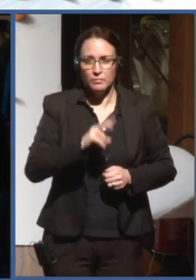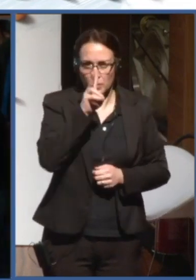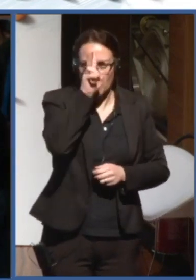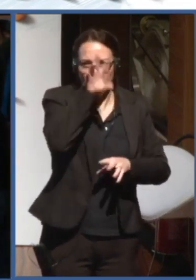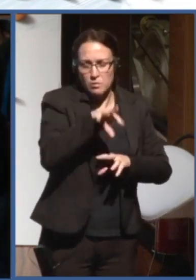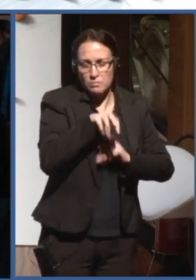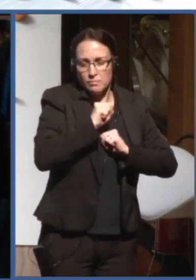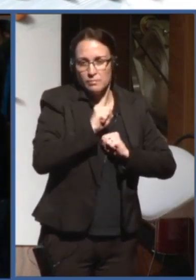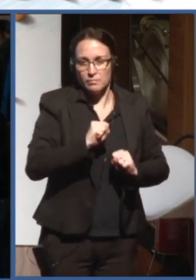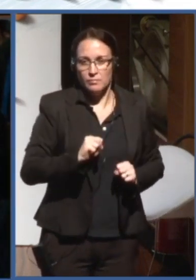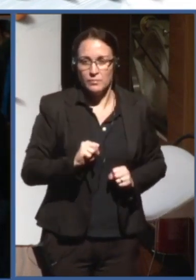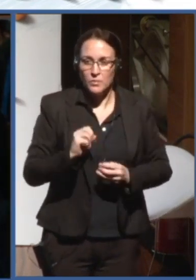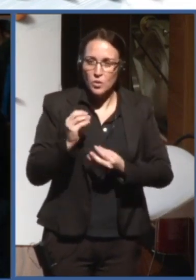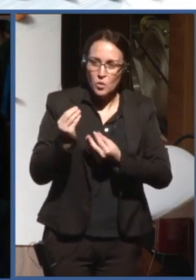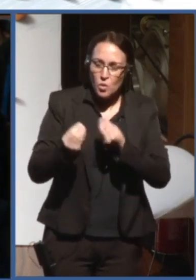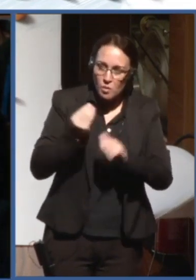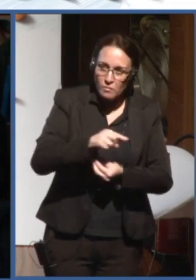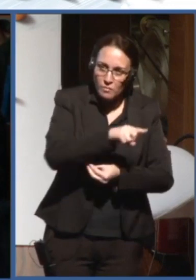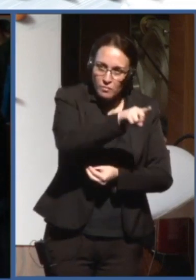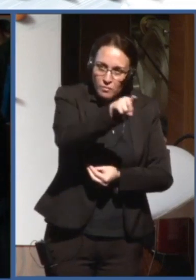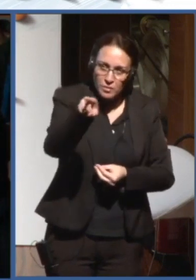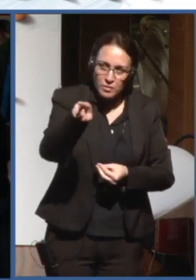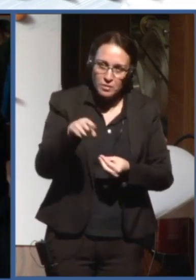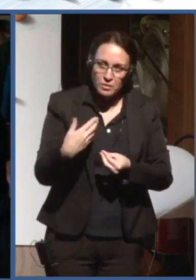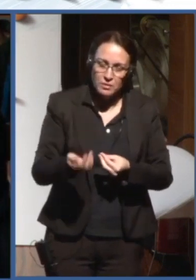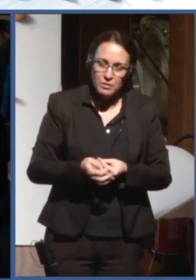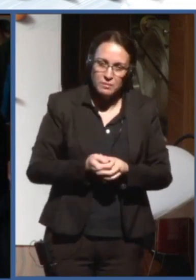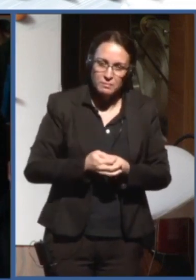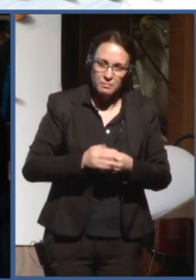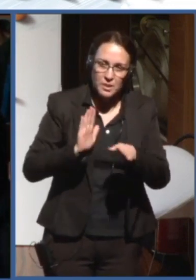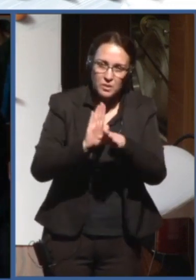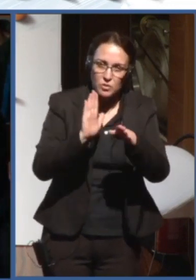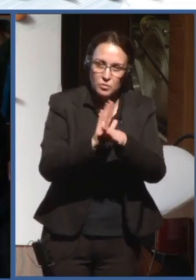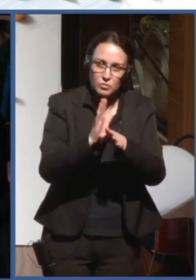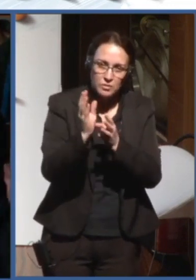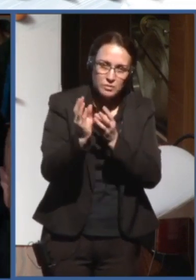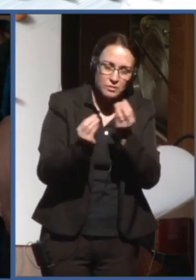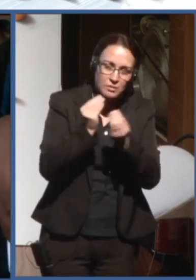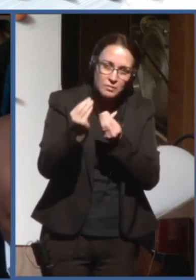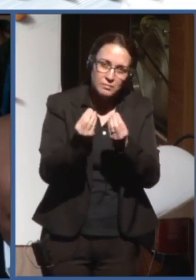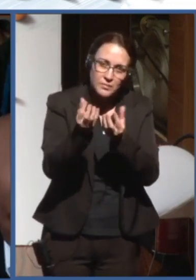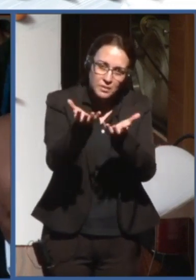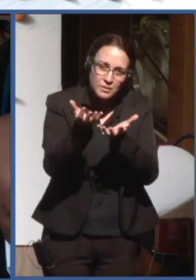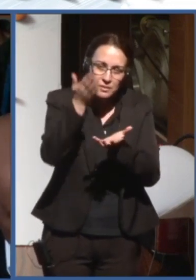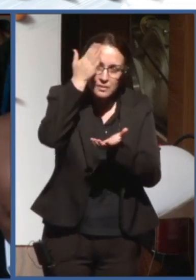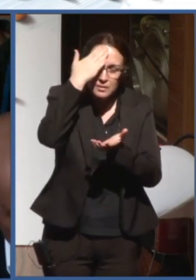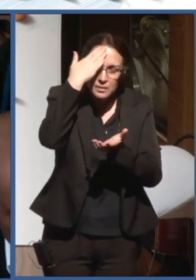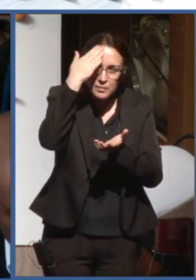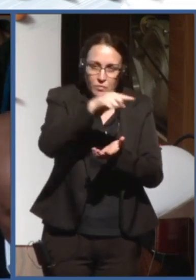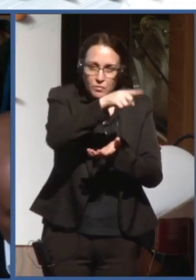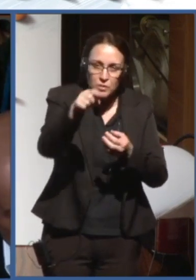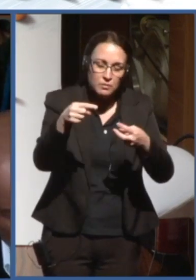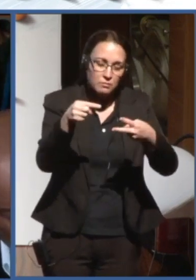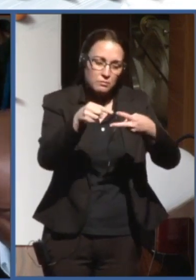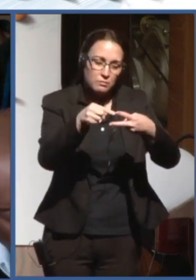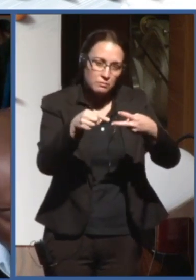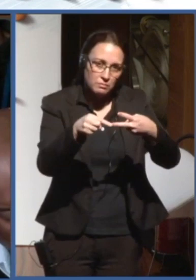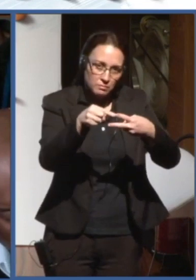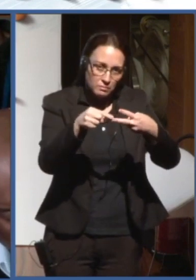As you are mediators, I would like to know about two things. First,